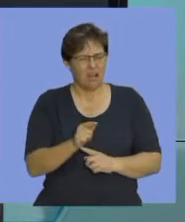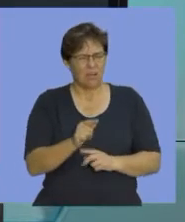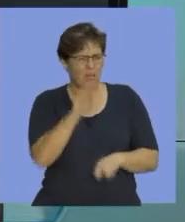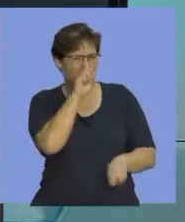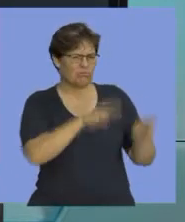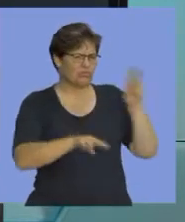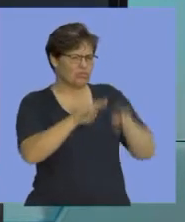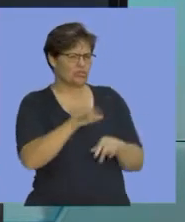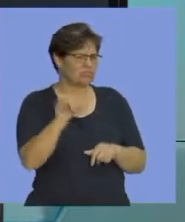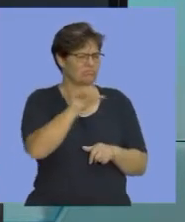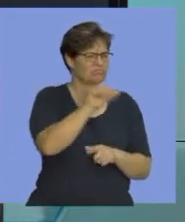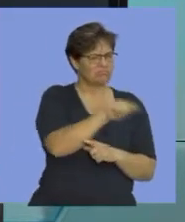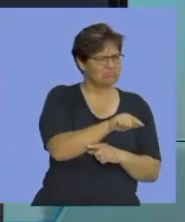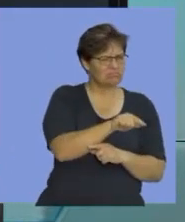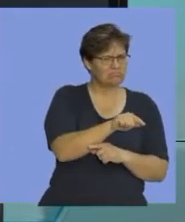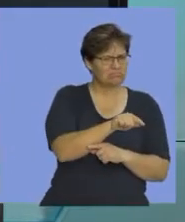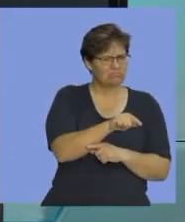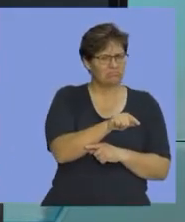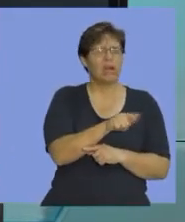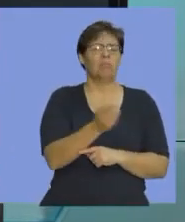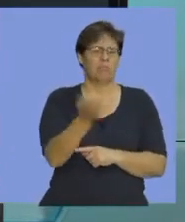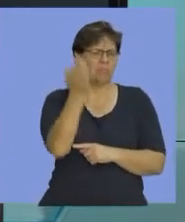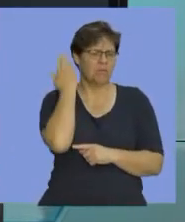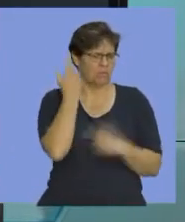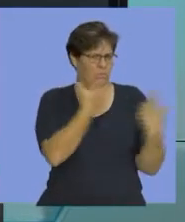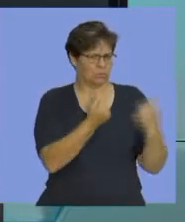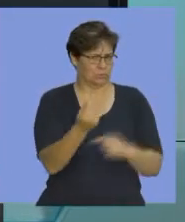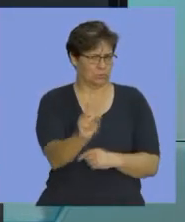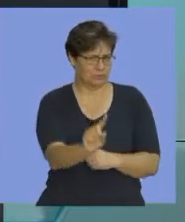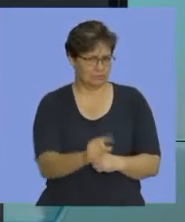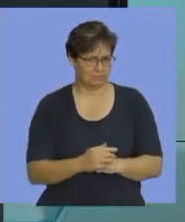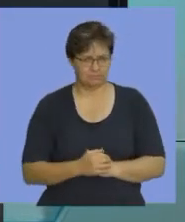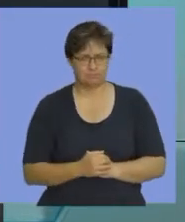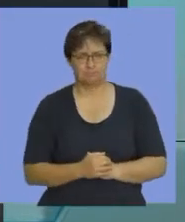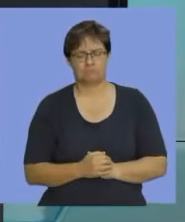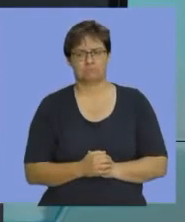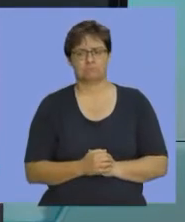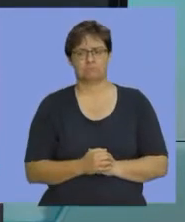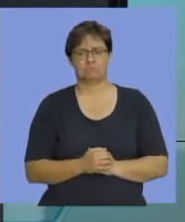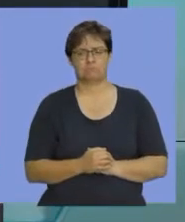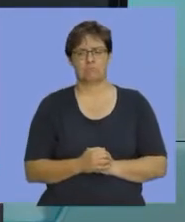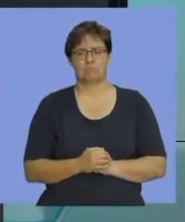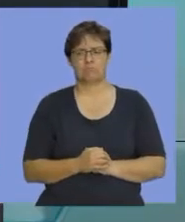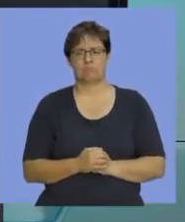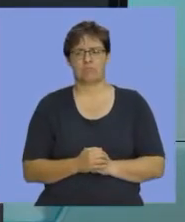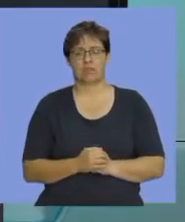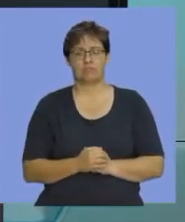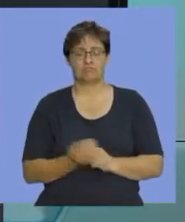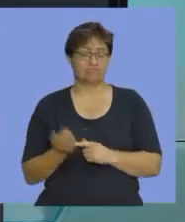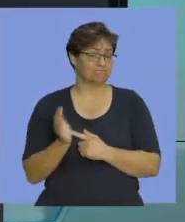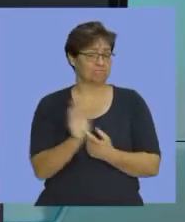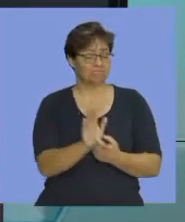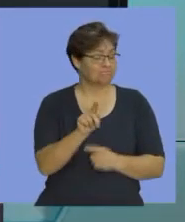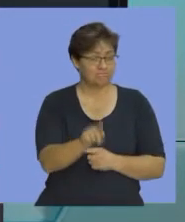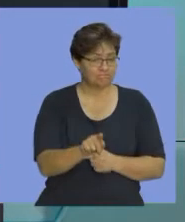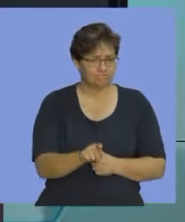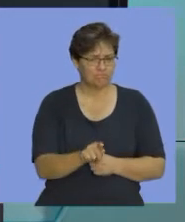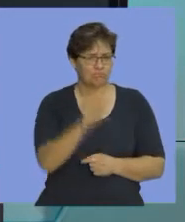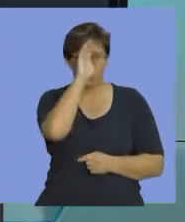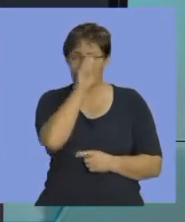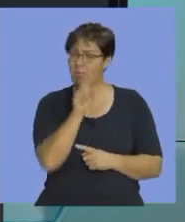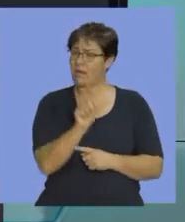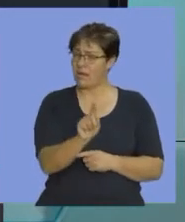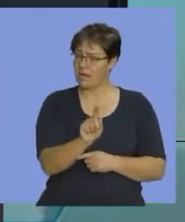revision to see exactly what we've done so far. Okay, let's go into our slides. Remember what we said,